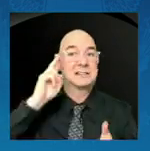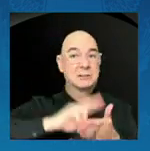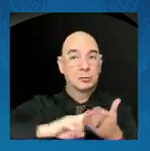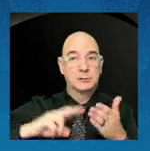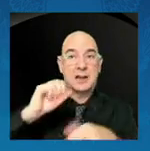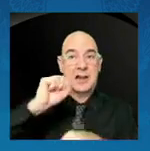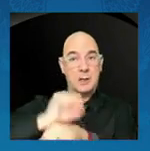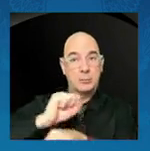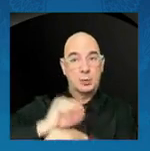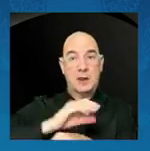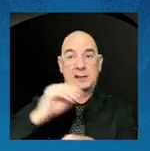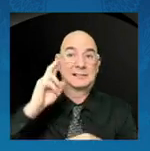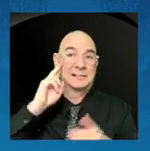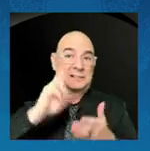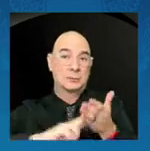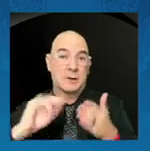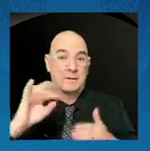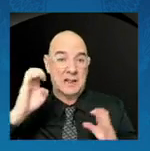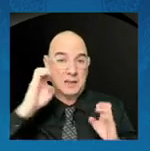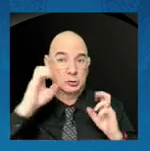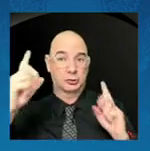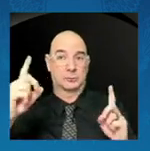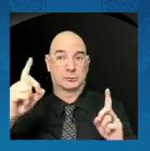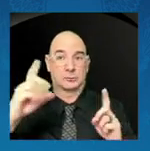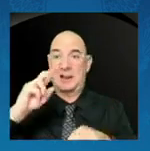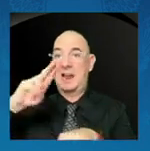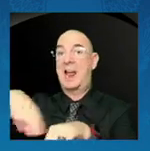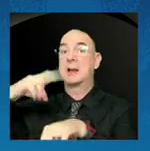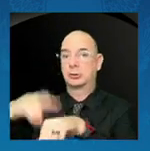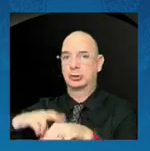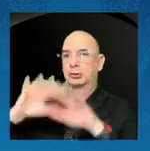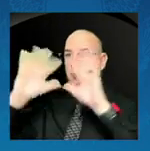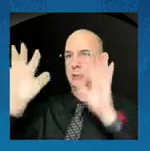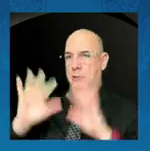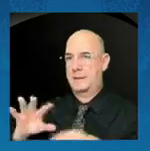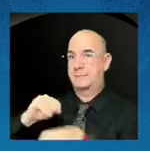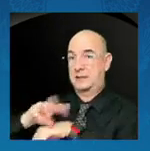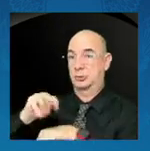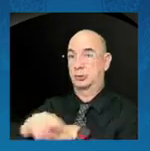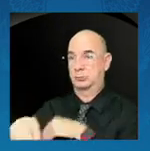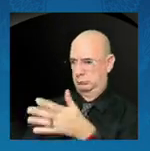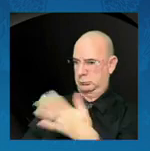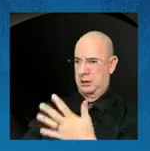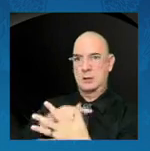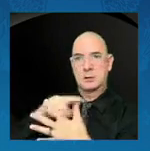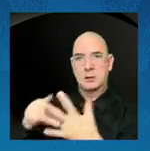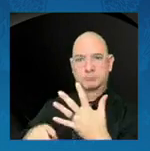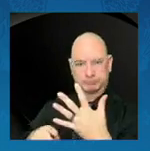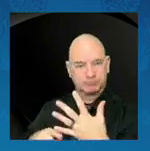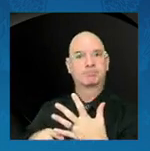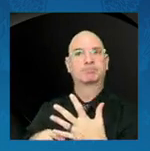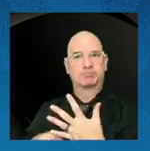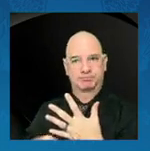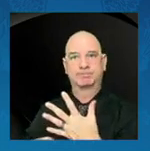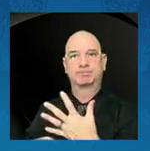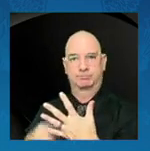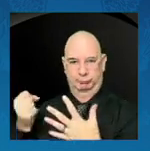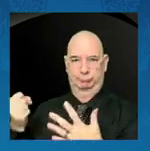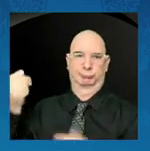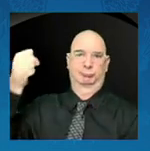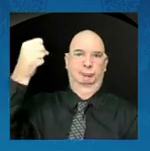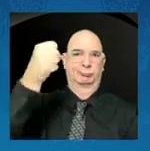and our National Climate Advisor. The broad membership of this council reflects our broad